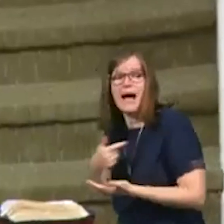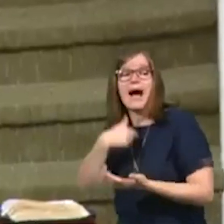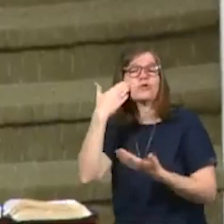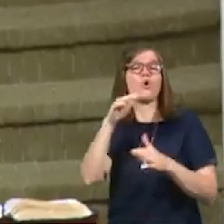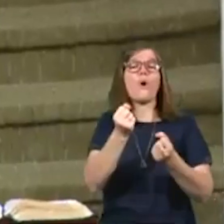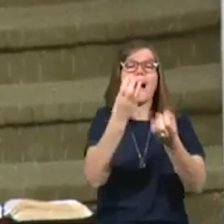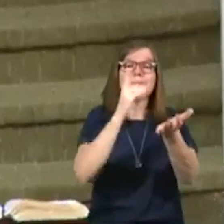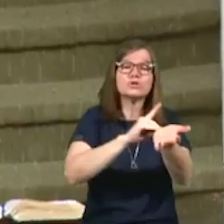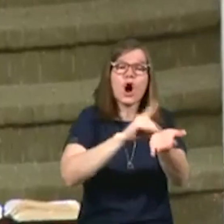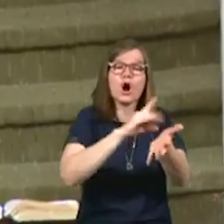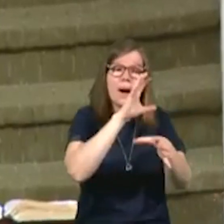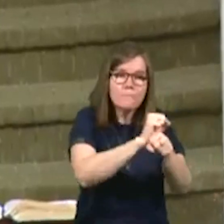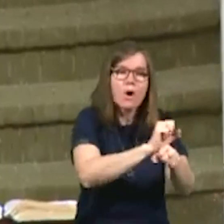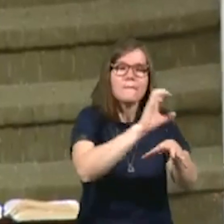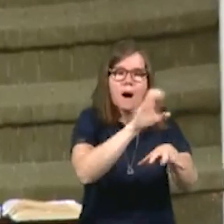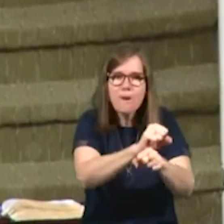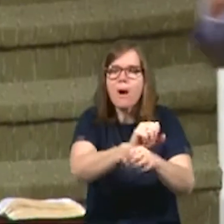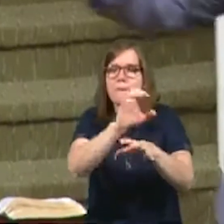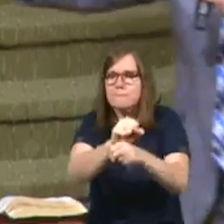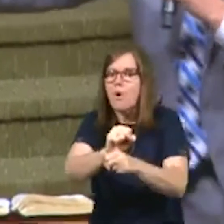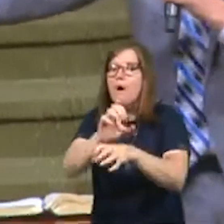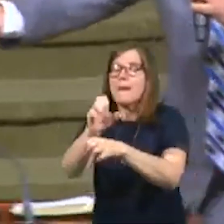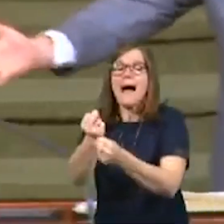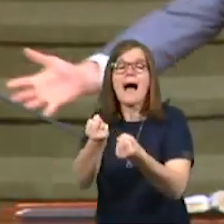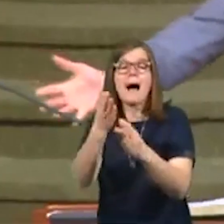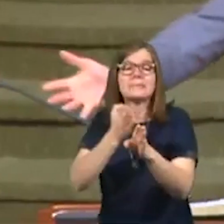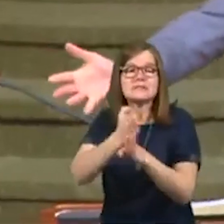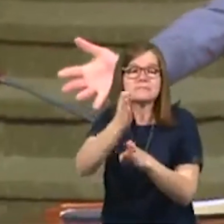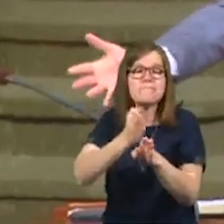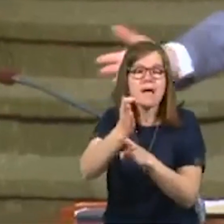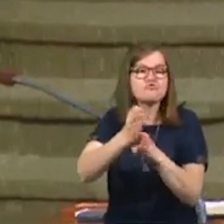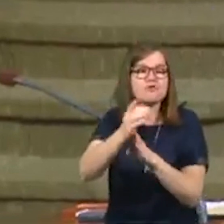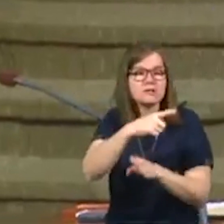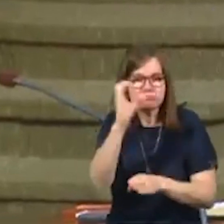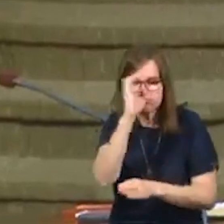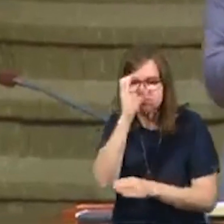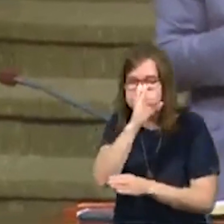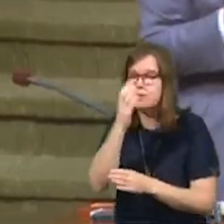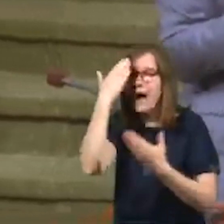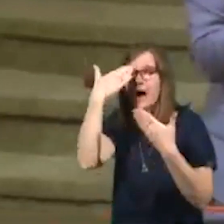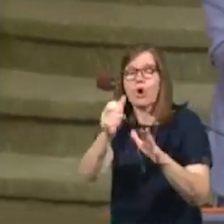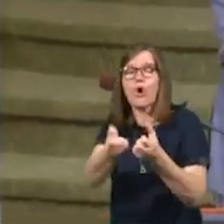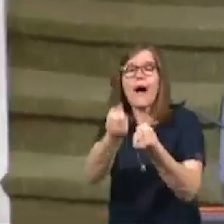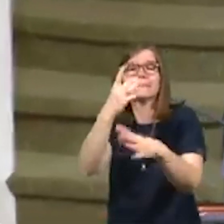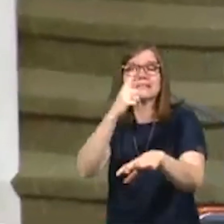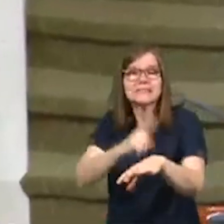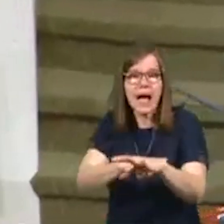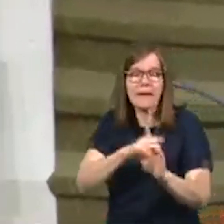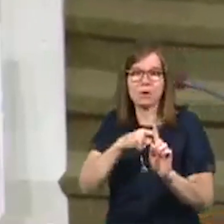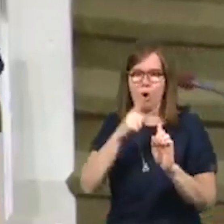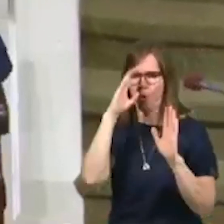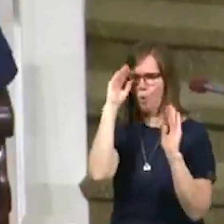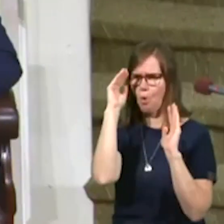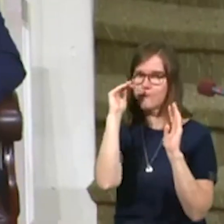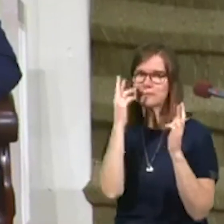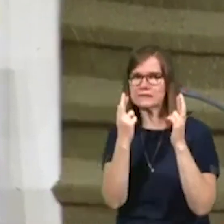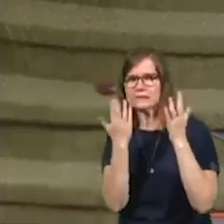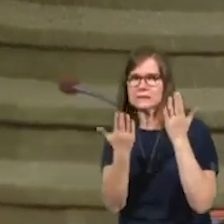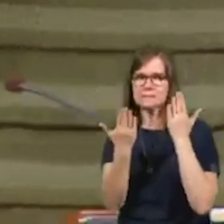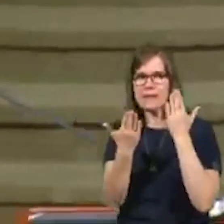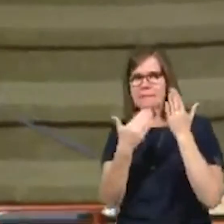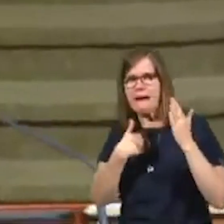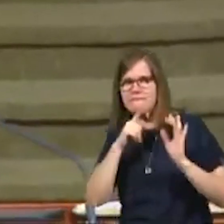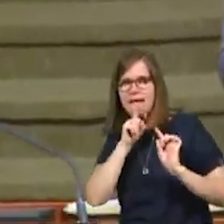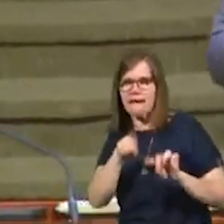appointments she had made. I don't know how many specialists she had sought out. I don't know how many times she had her hopes up that maybe there was an